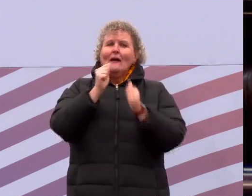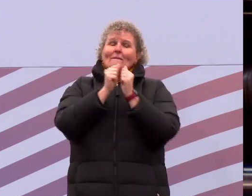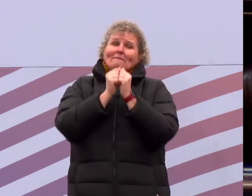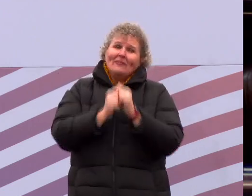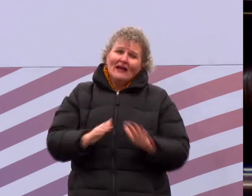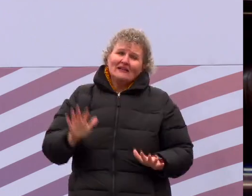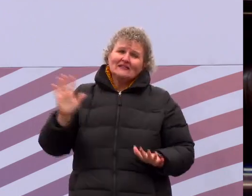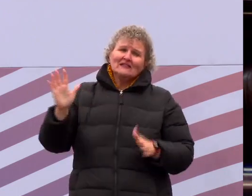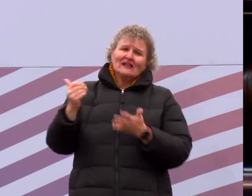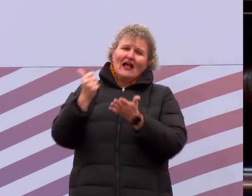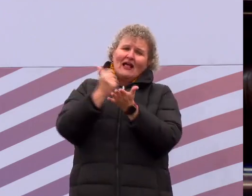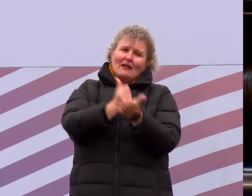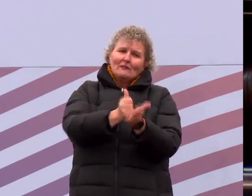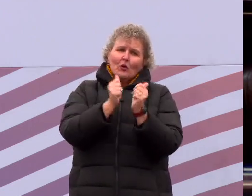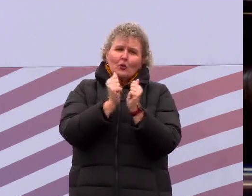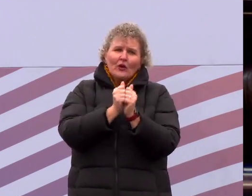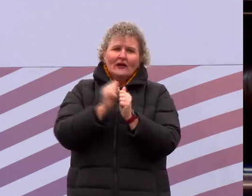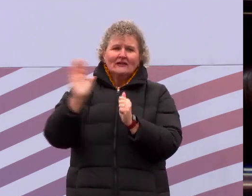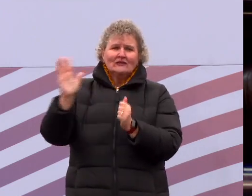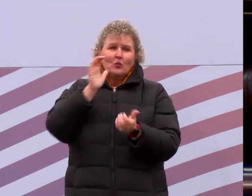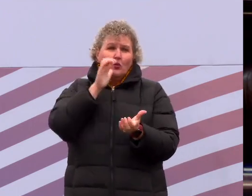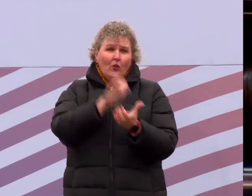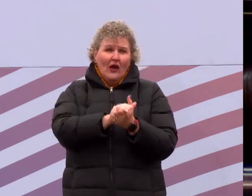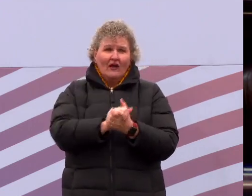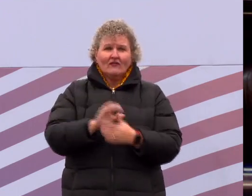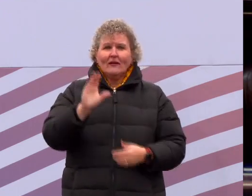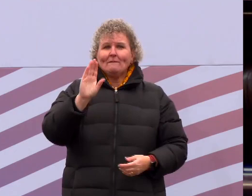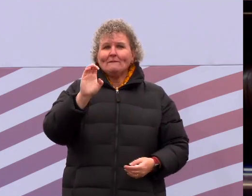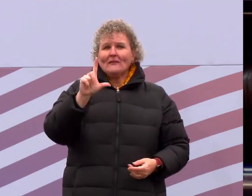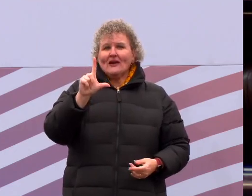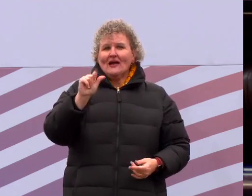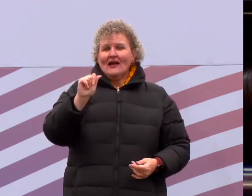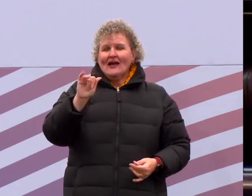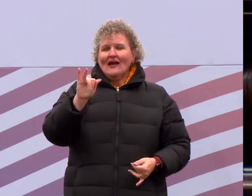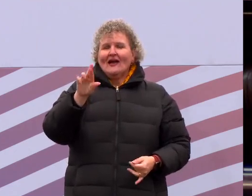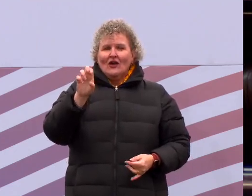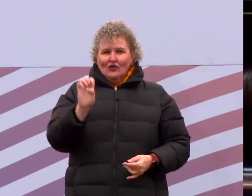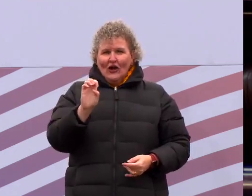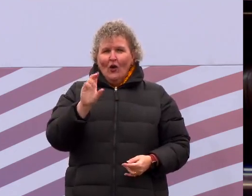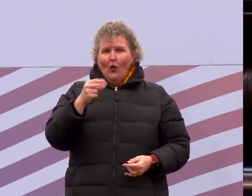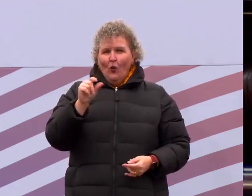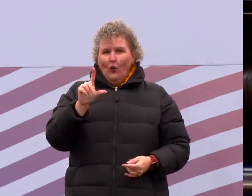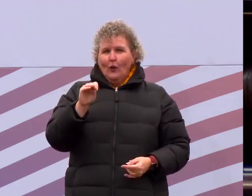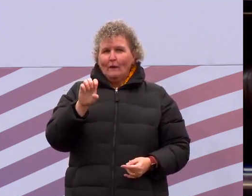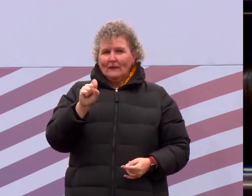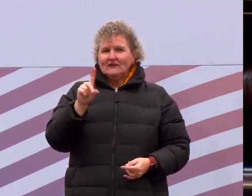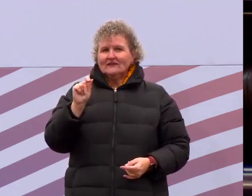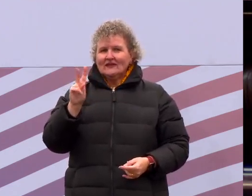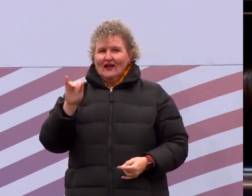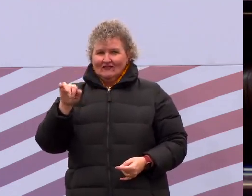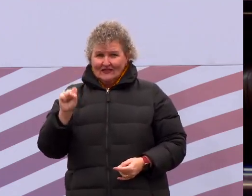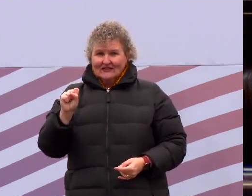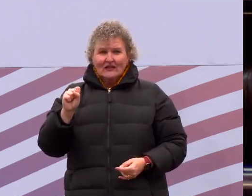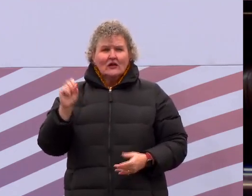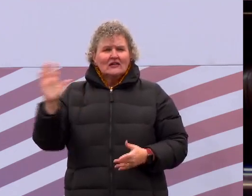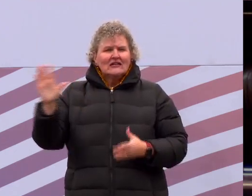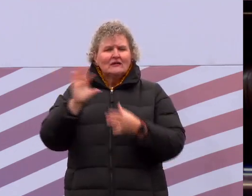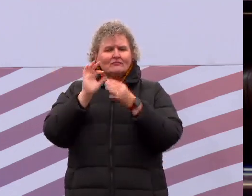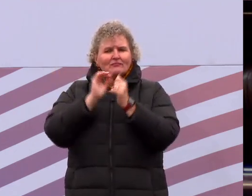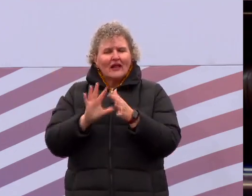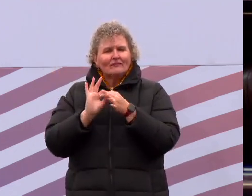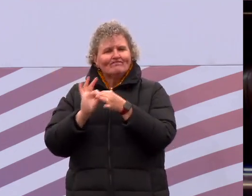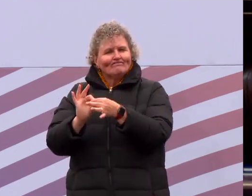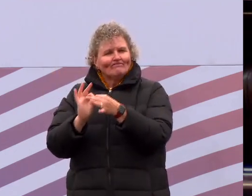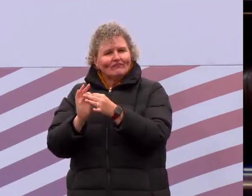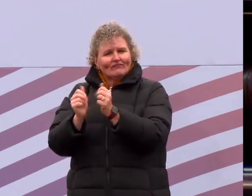Blair Holmes Davis. May your anointing cover the marriage to continue as one. Lord, we pray and